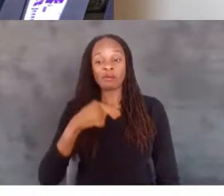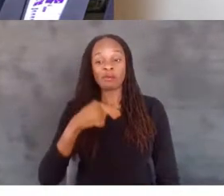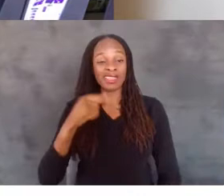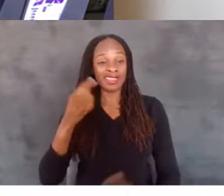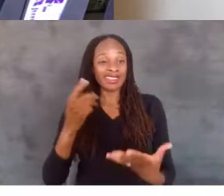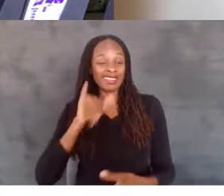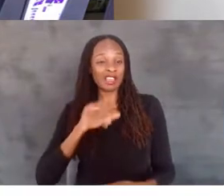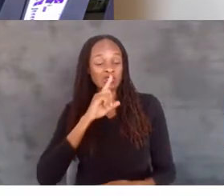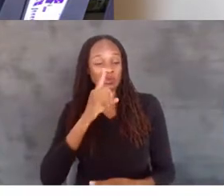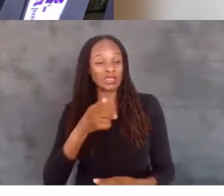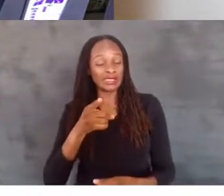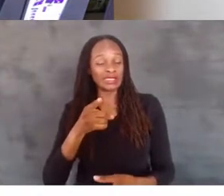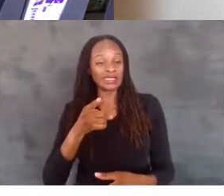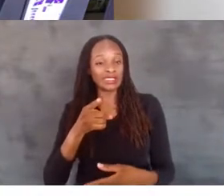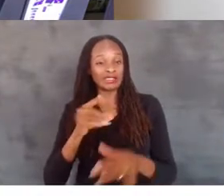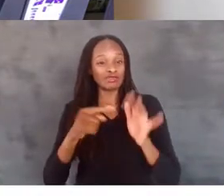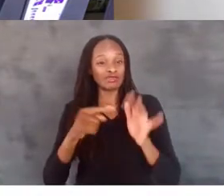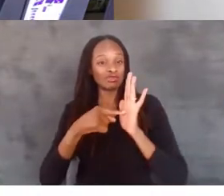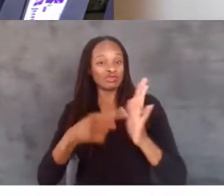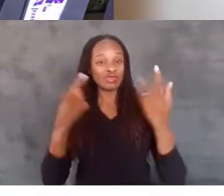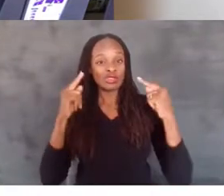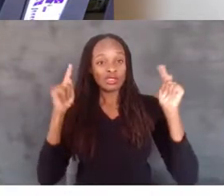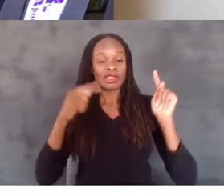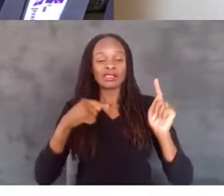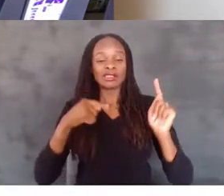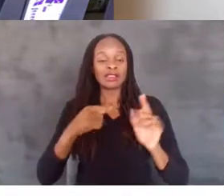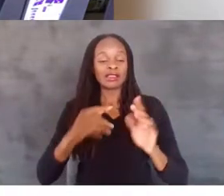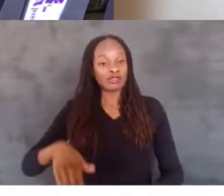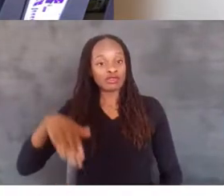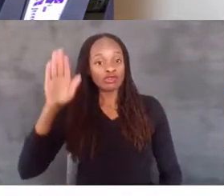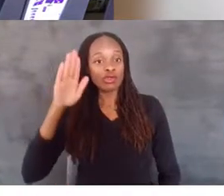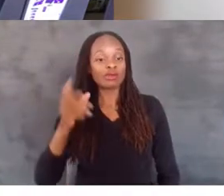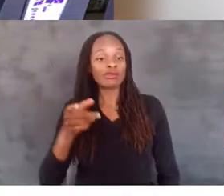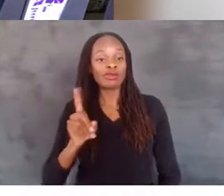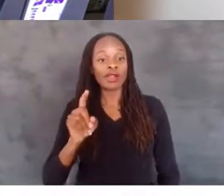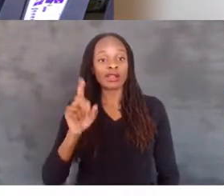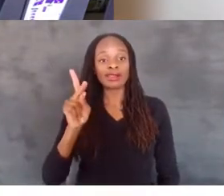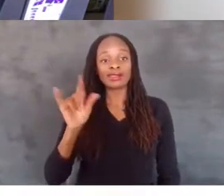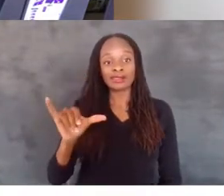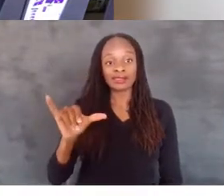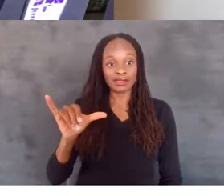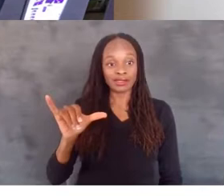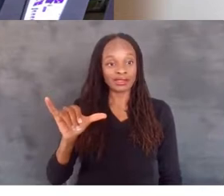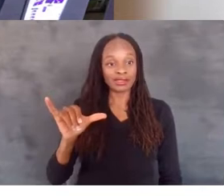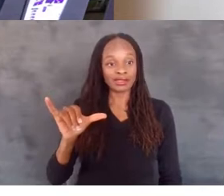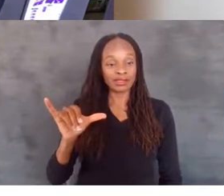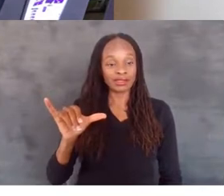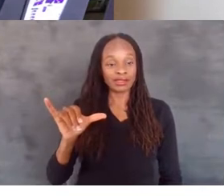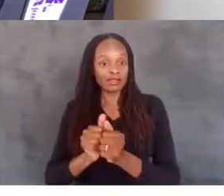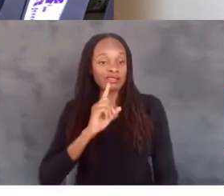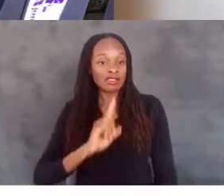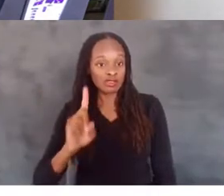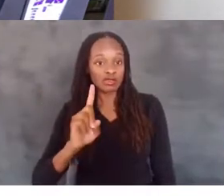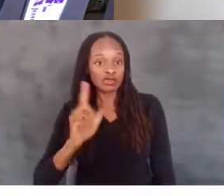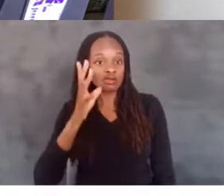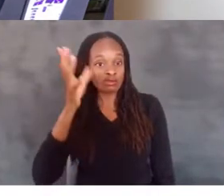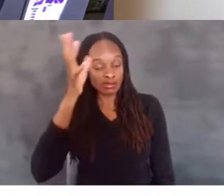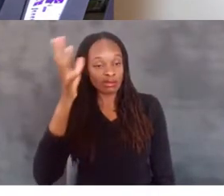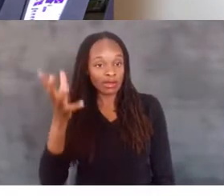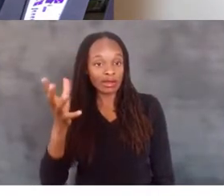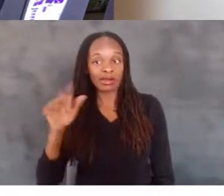success. I grew up in the backwoods of Kentucky with a single parent and others had to provide for us at times.